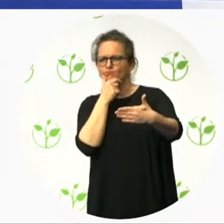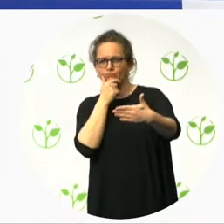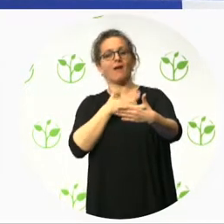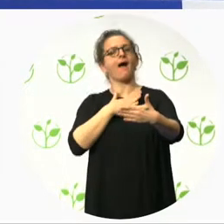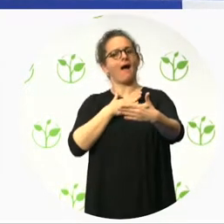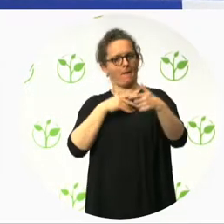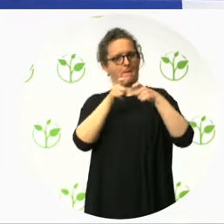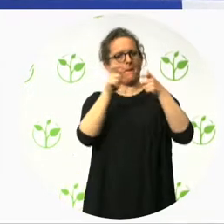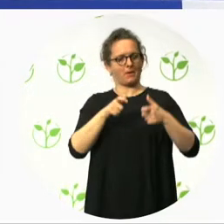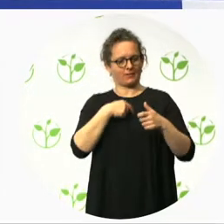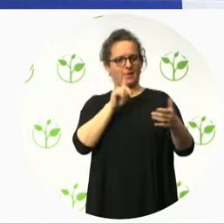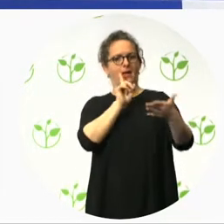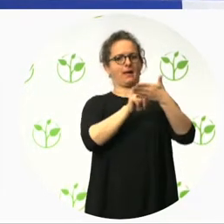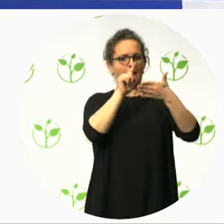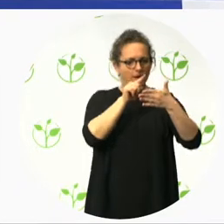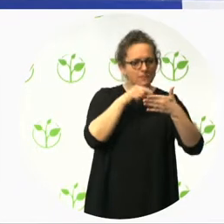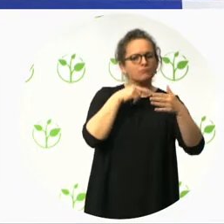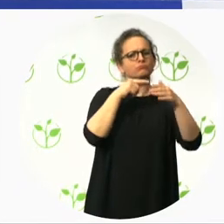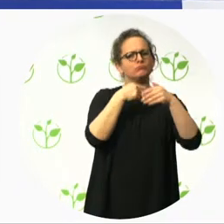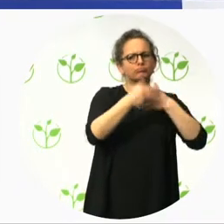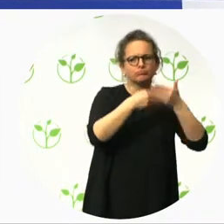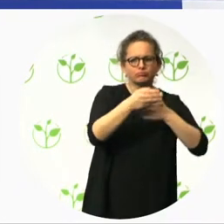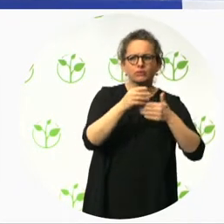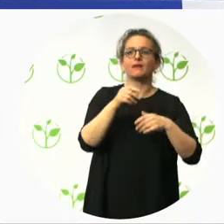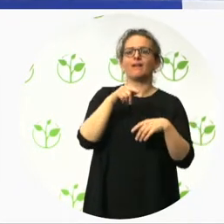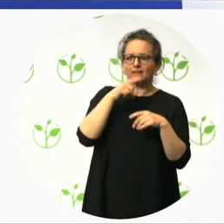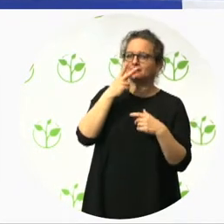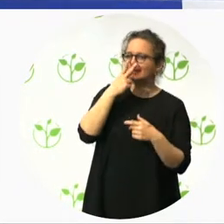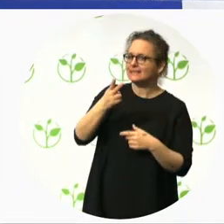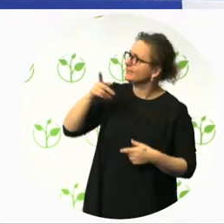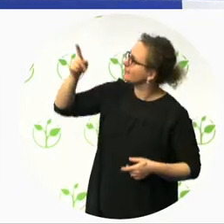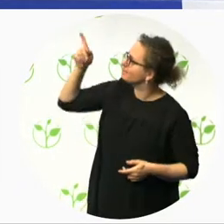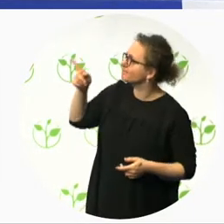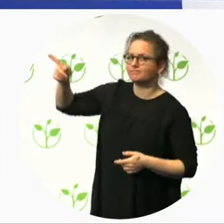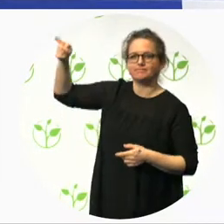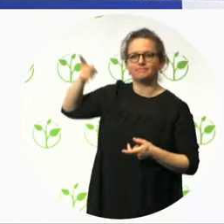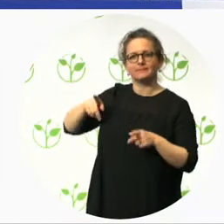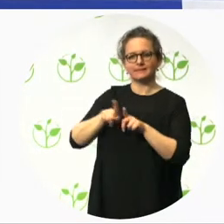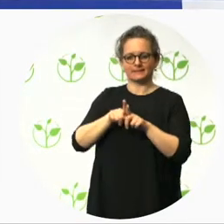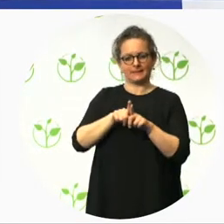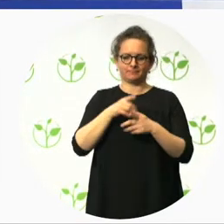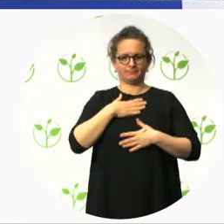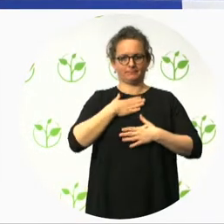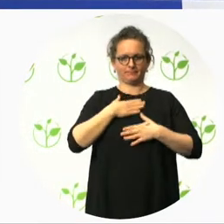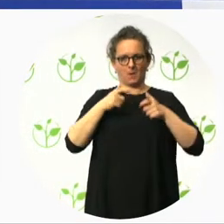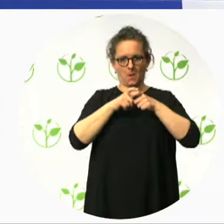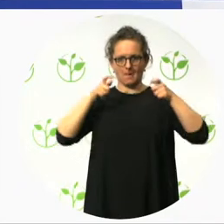this screenshot, which you can see now. So it